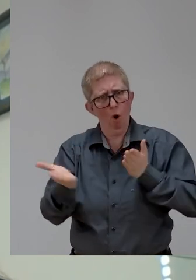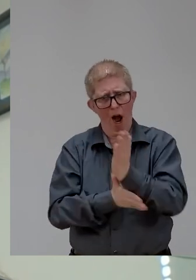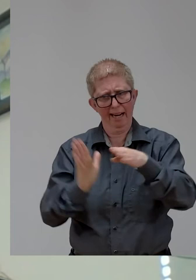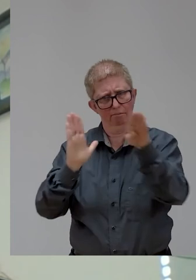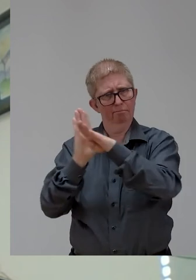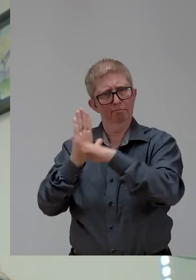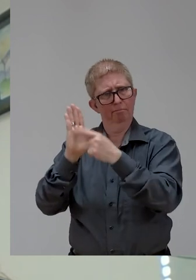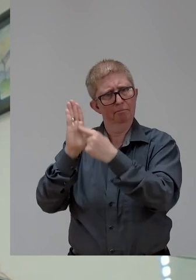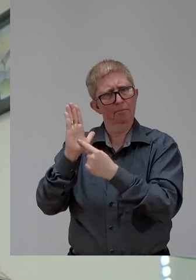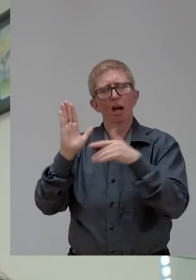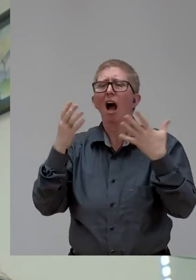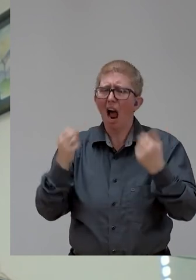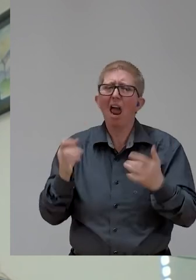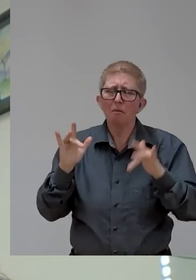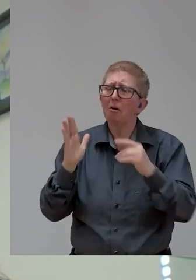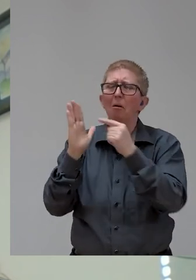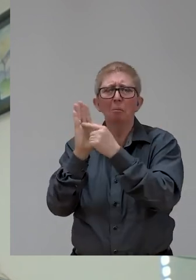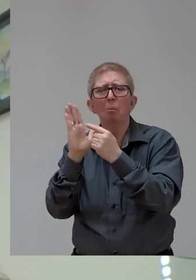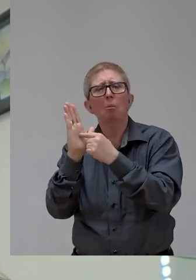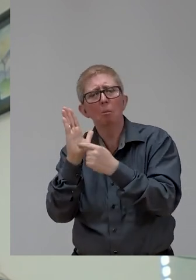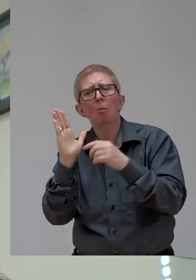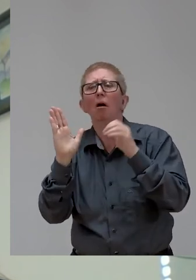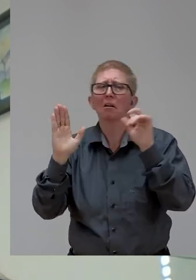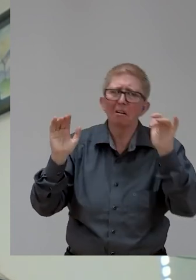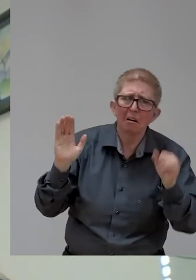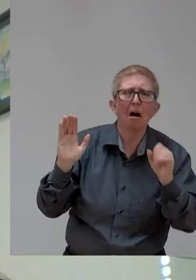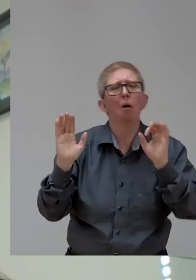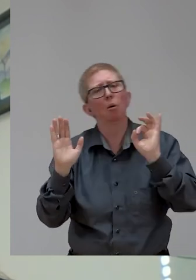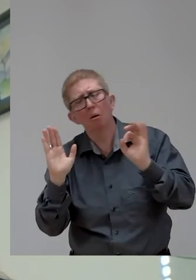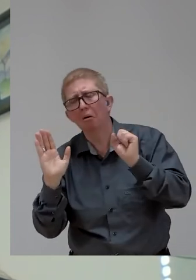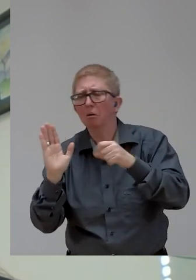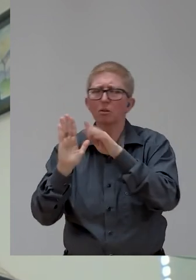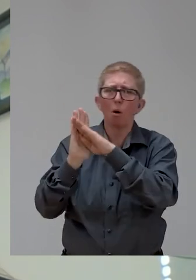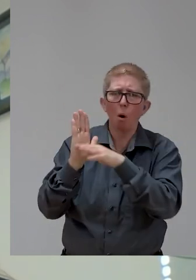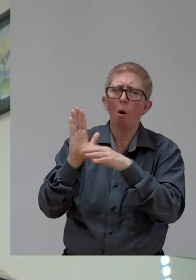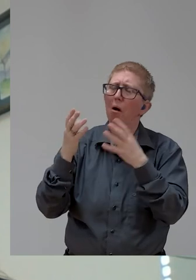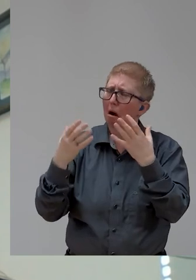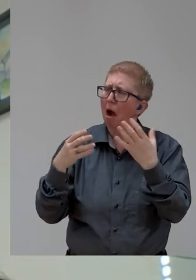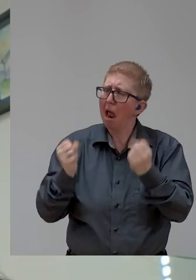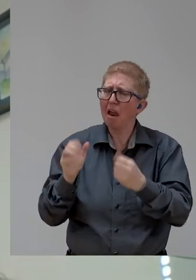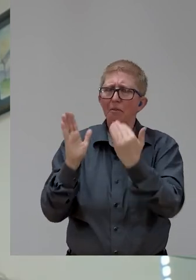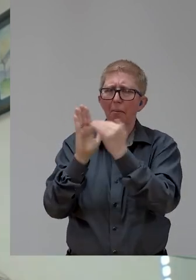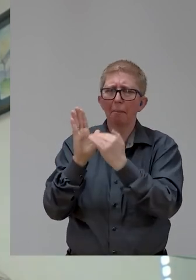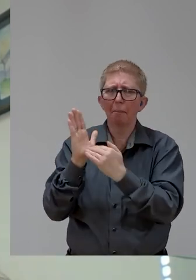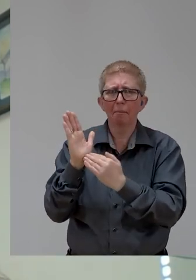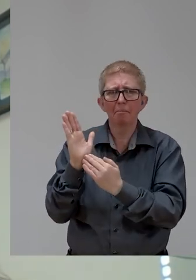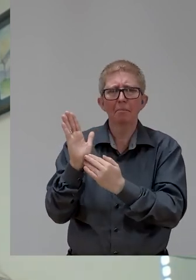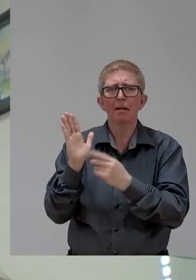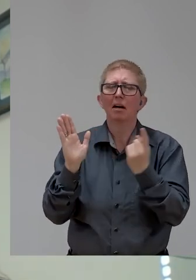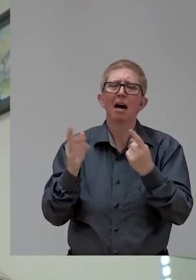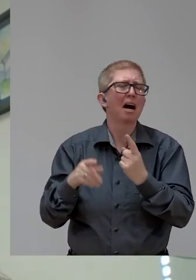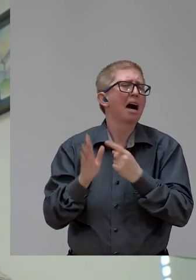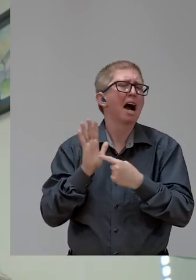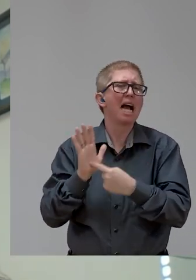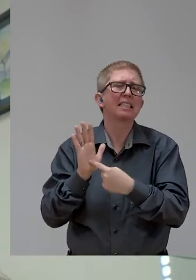regulation requirement about accessibility of services. And it defines the technologies that have to be provided in